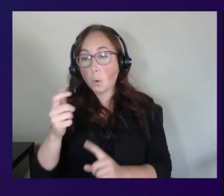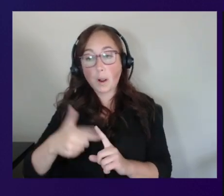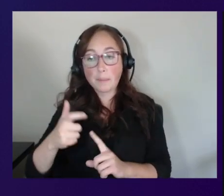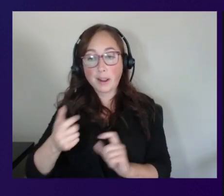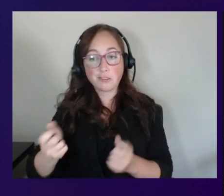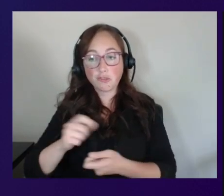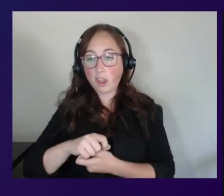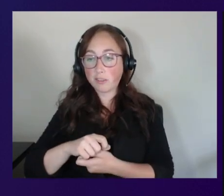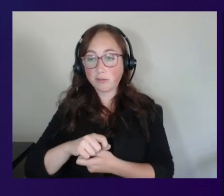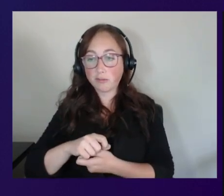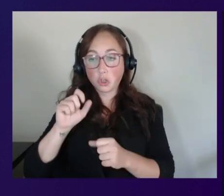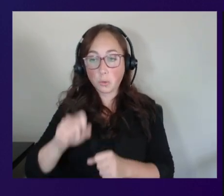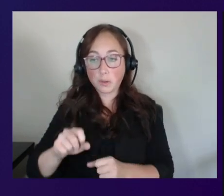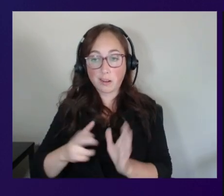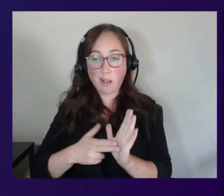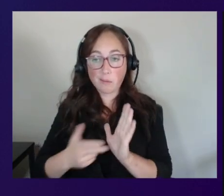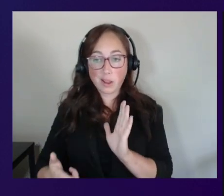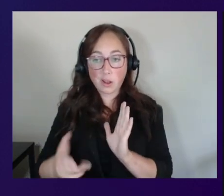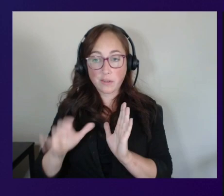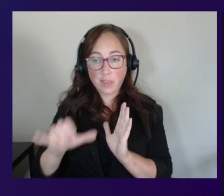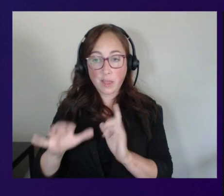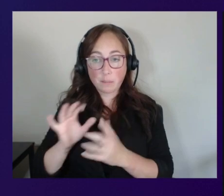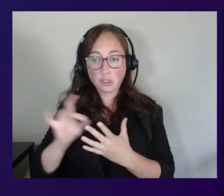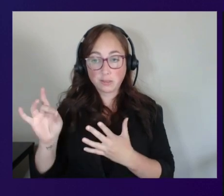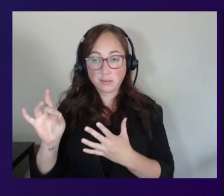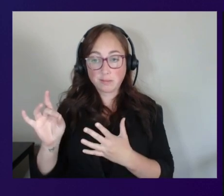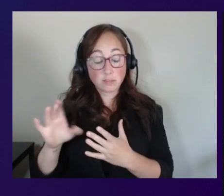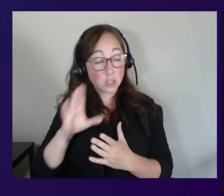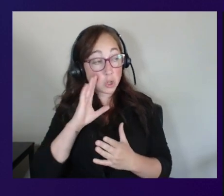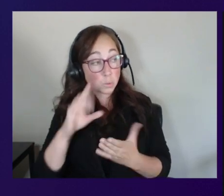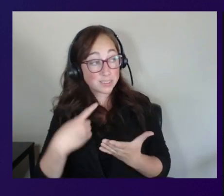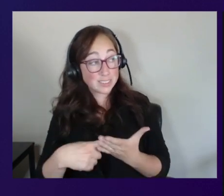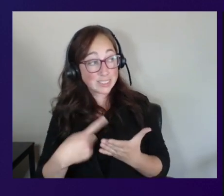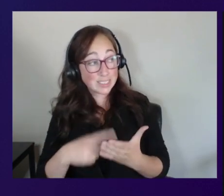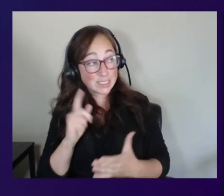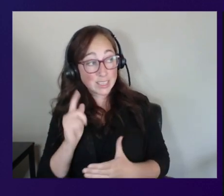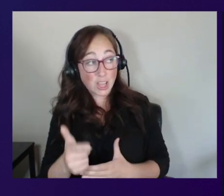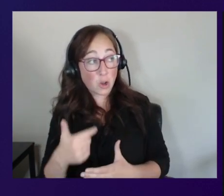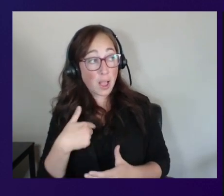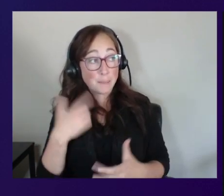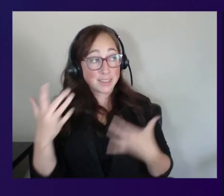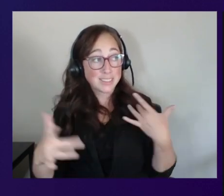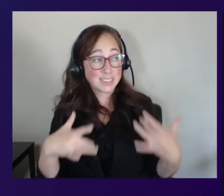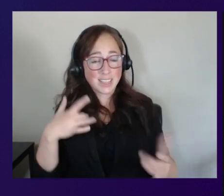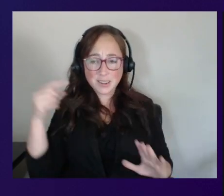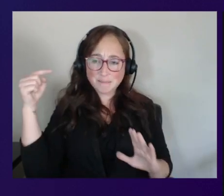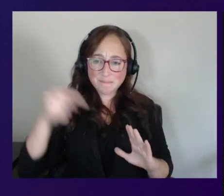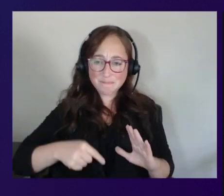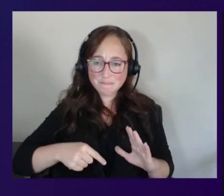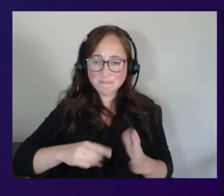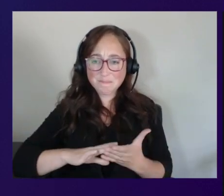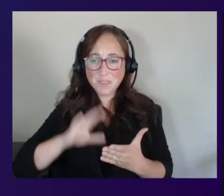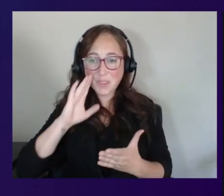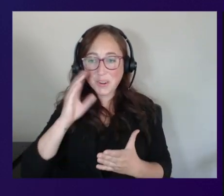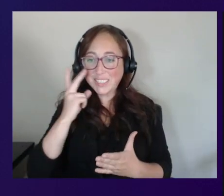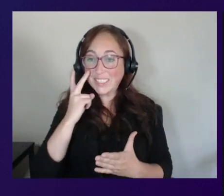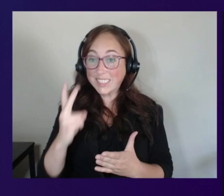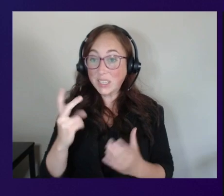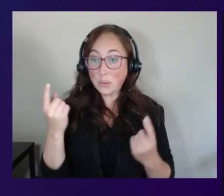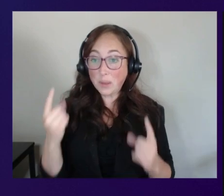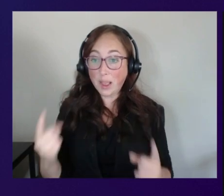out you mentioned like we're going to cover it later cover it later i'm so excited to dig even deeper into this and like see you do it um